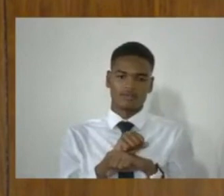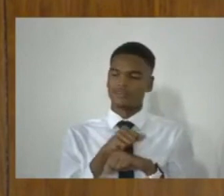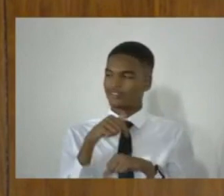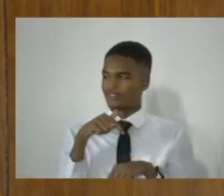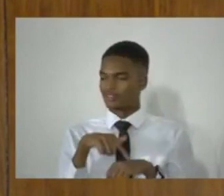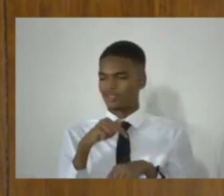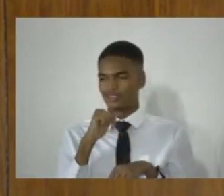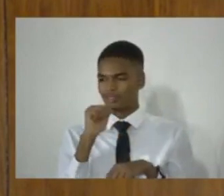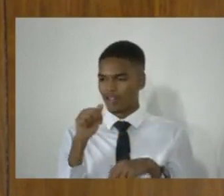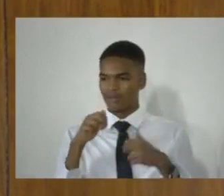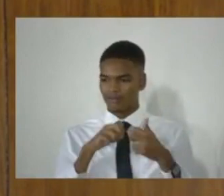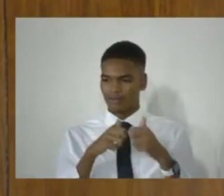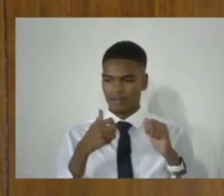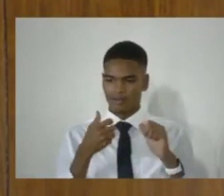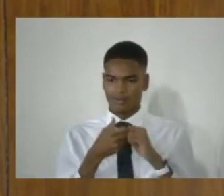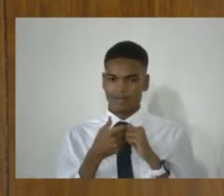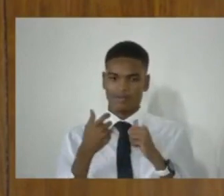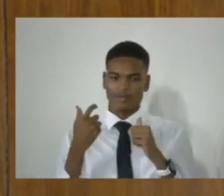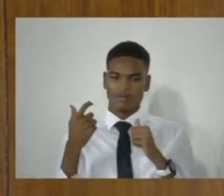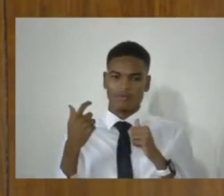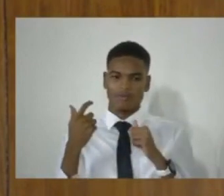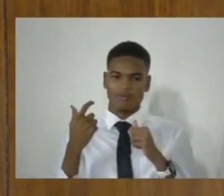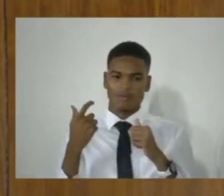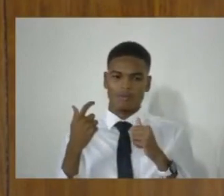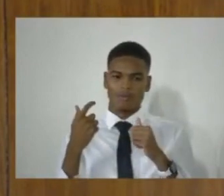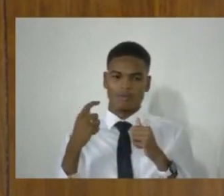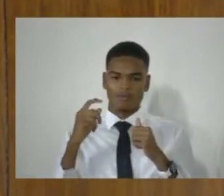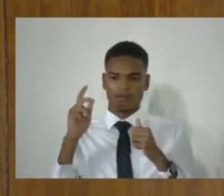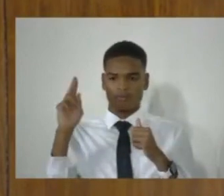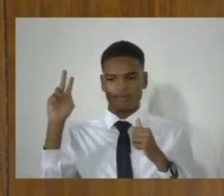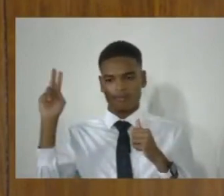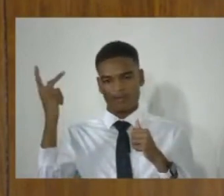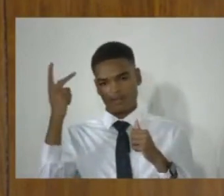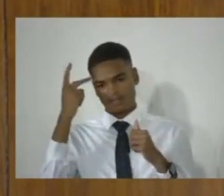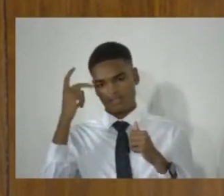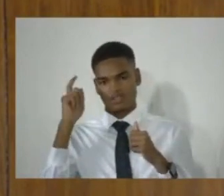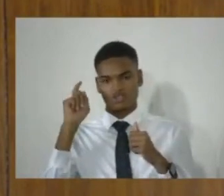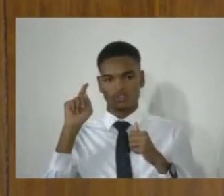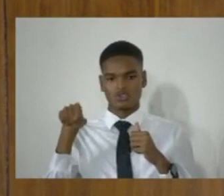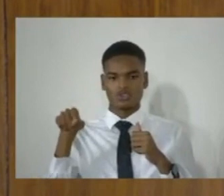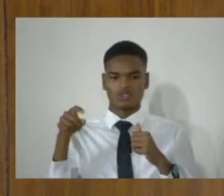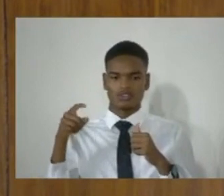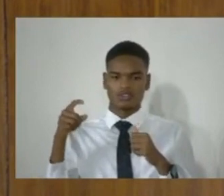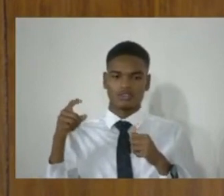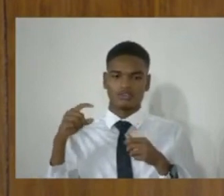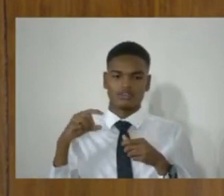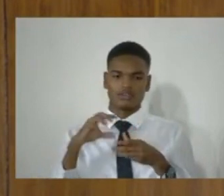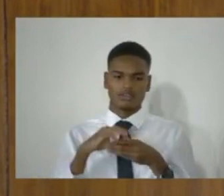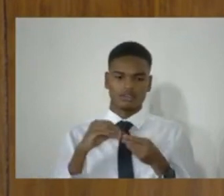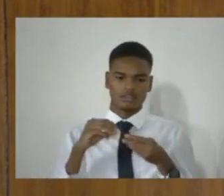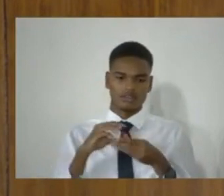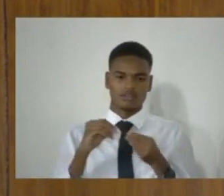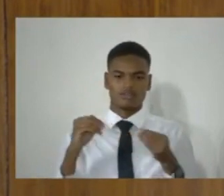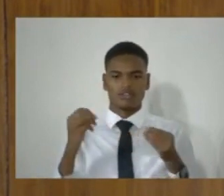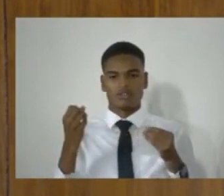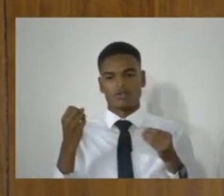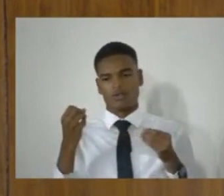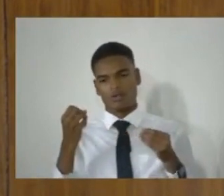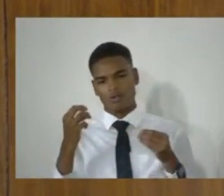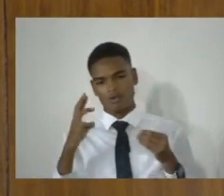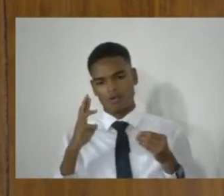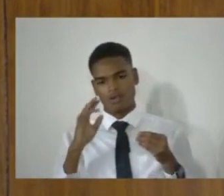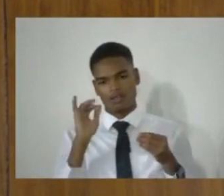issue over which politics should be played in the sense of any individual or party seeking to